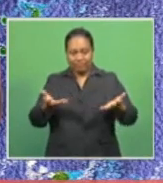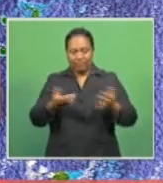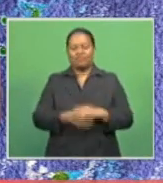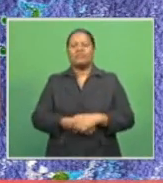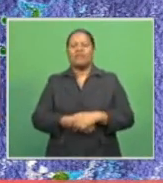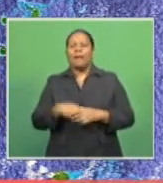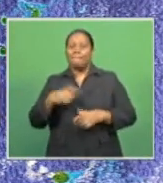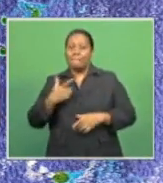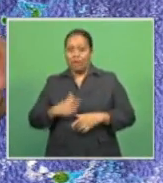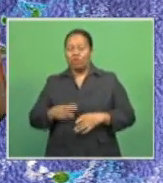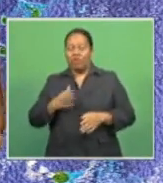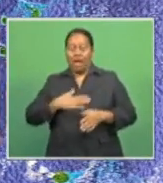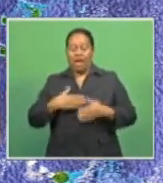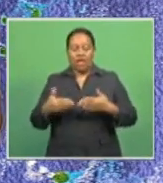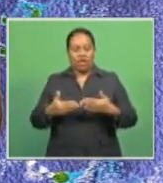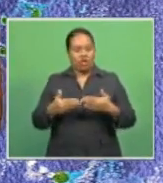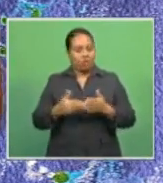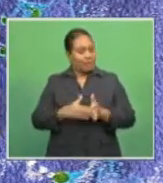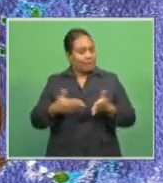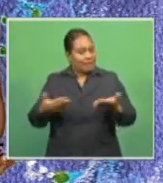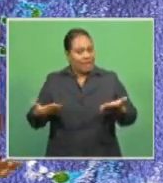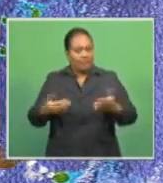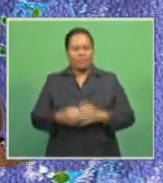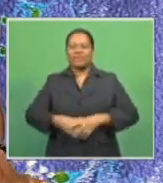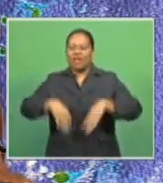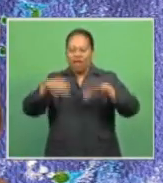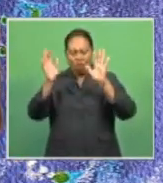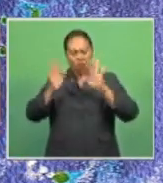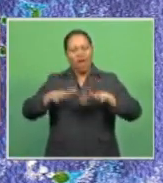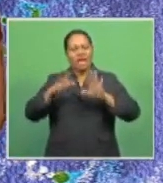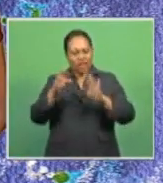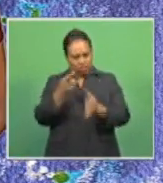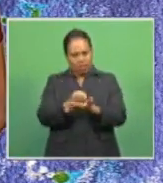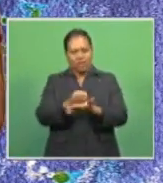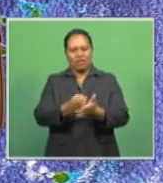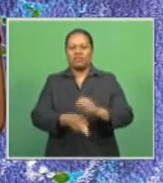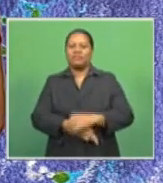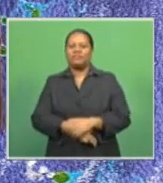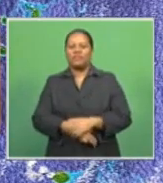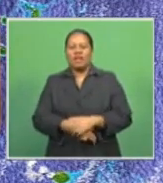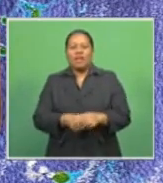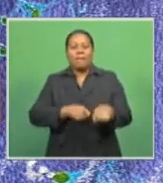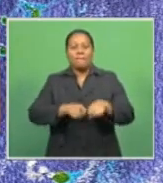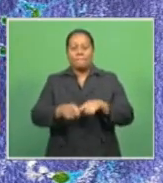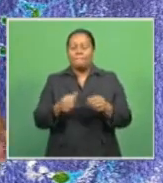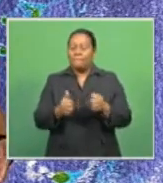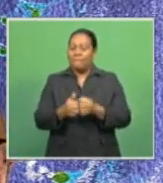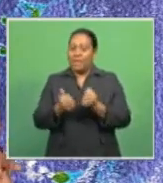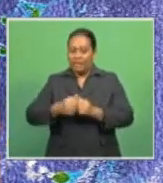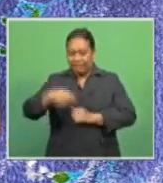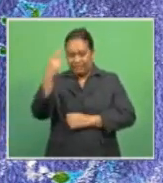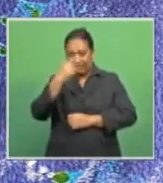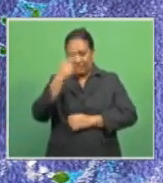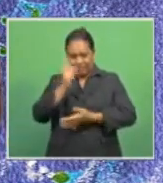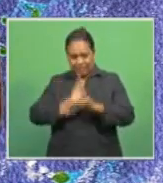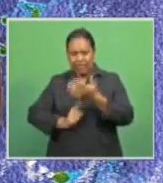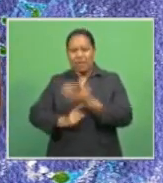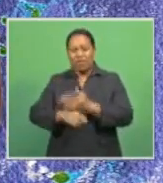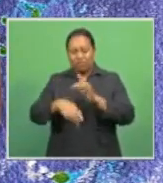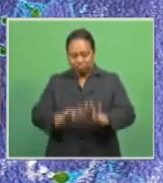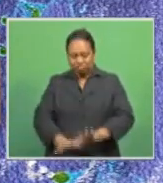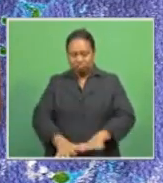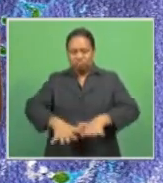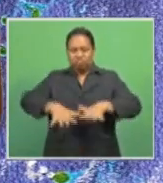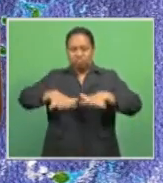of my intro, but right now, rain is the reality. There are many risks due to these showers. Flesh flooding